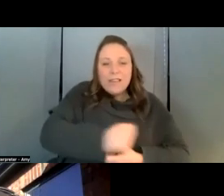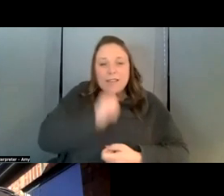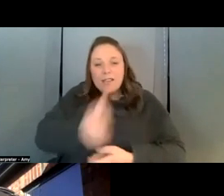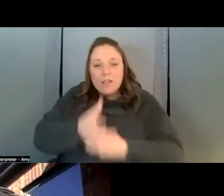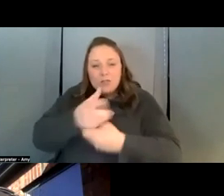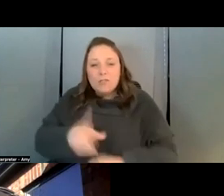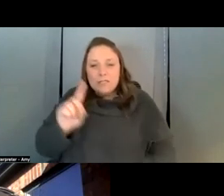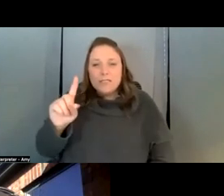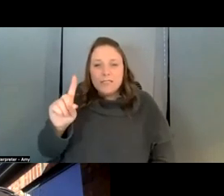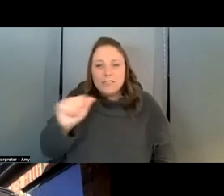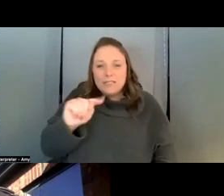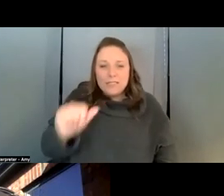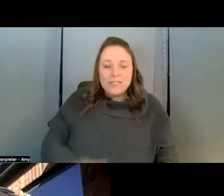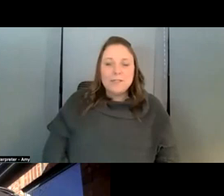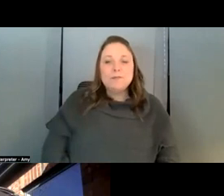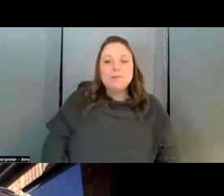yeah